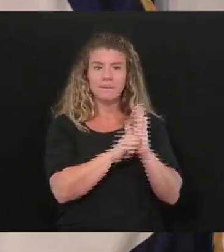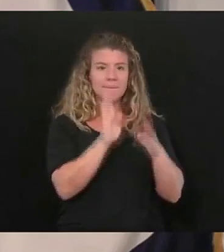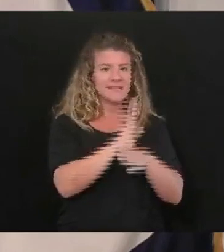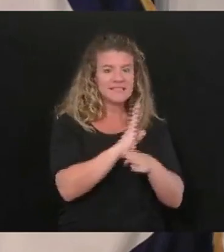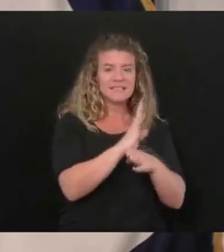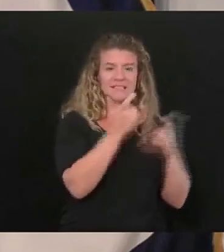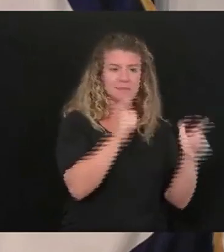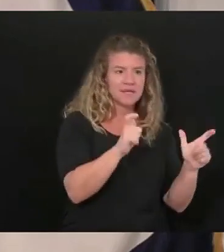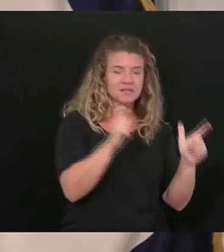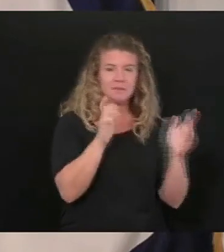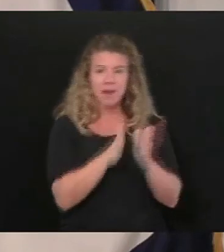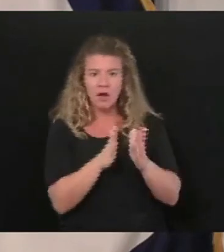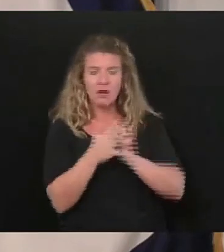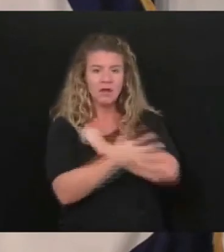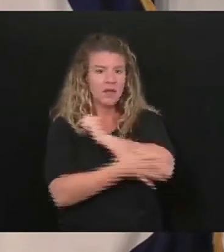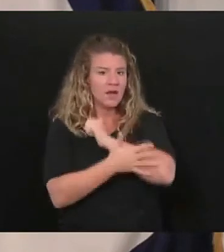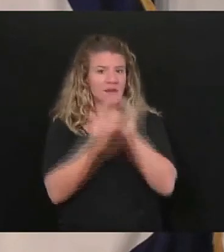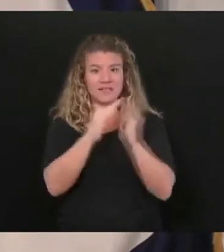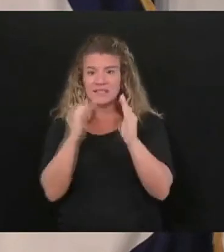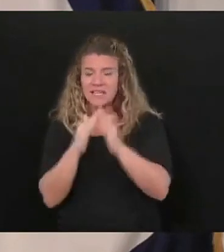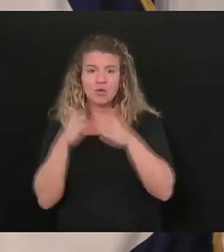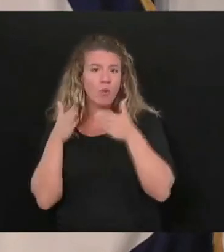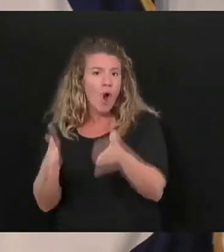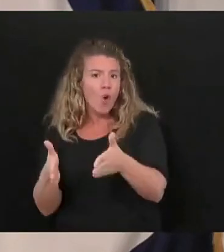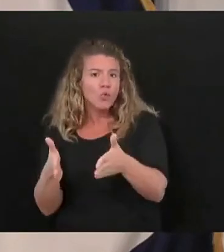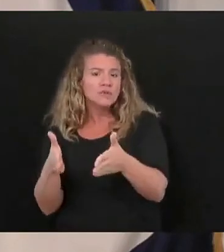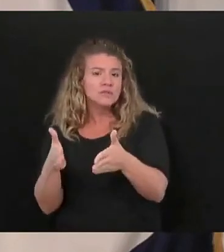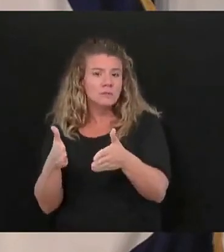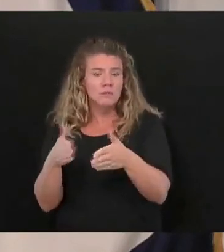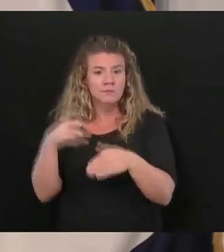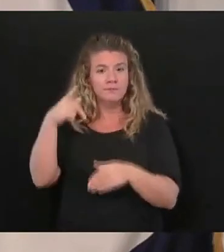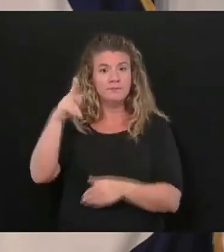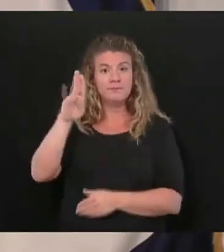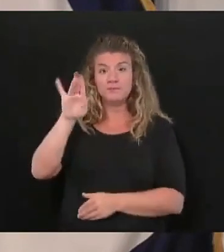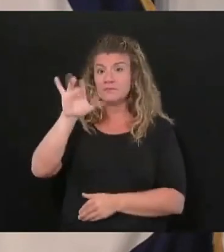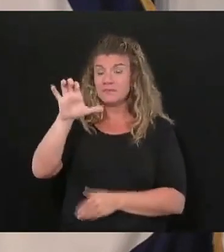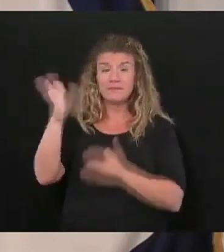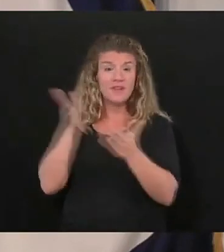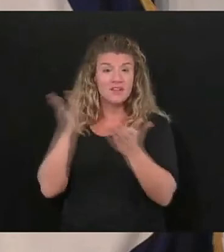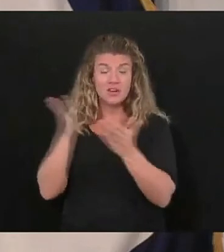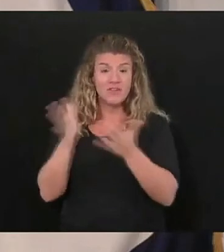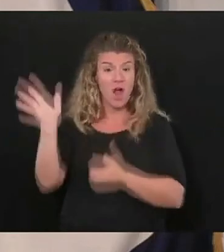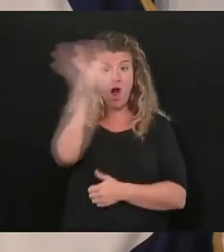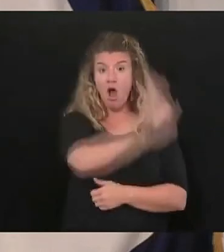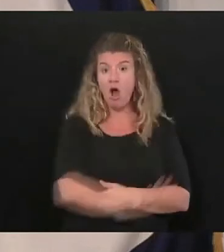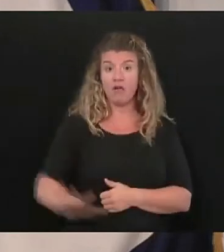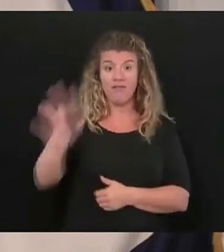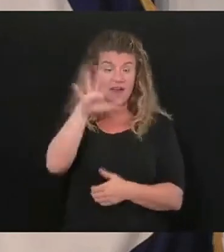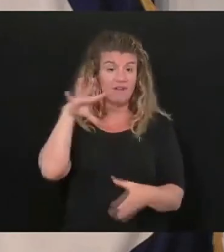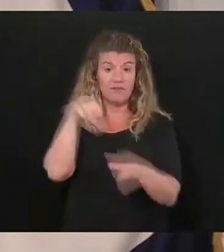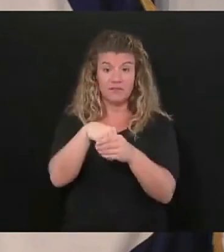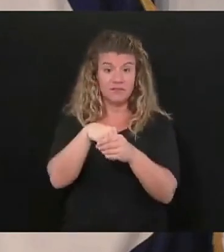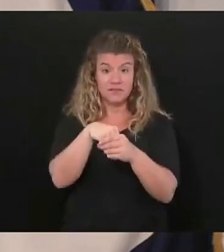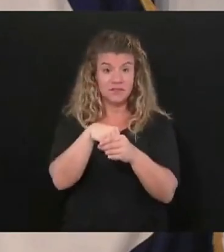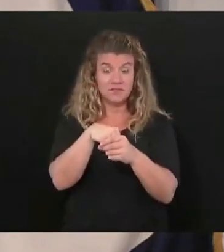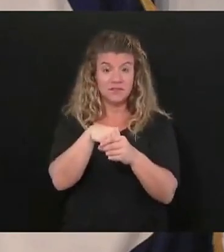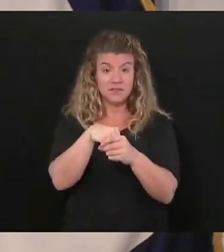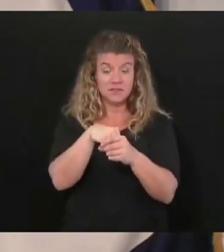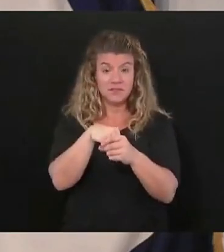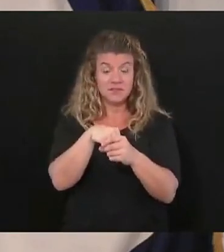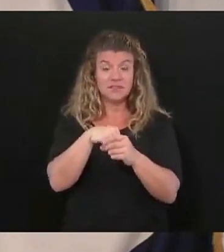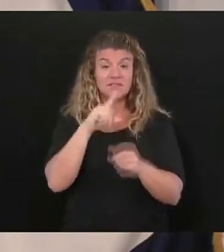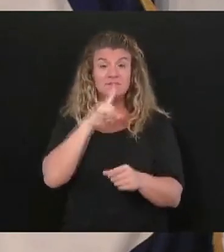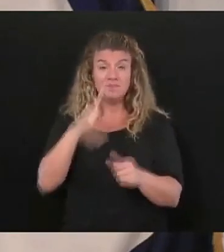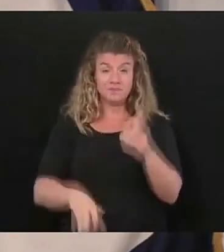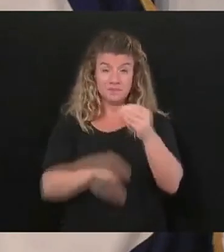all kinds roads all kinds of different things public service lots and lots of different things and then in addition